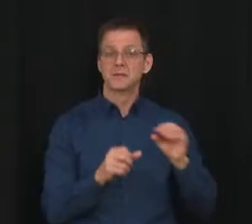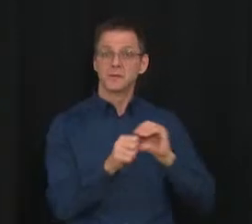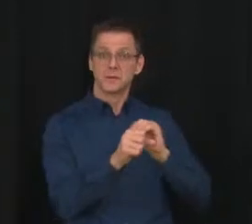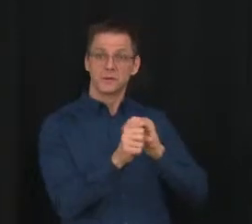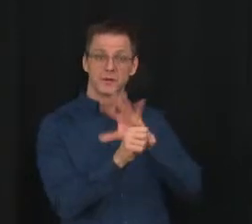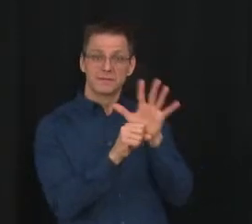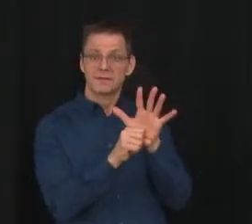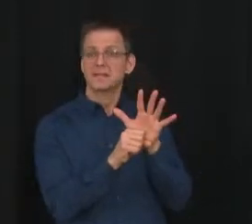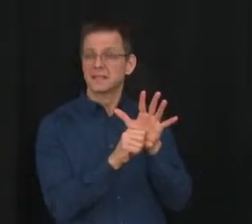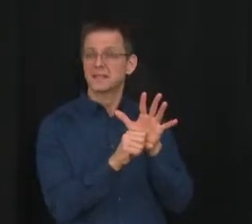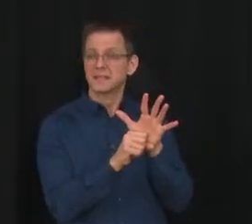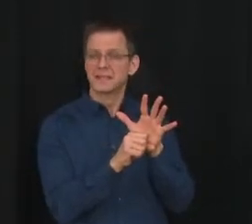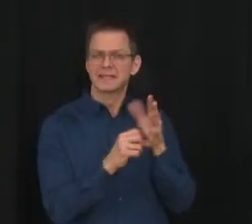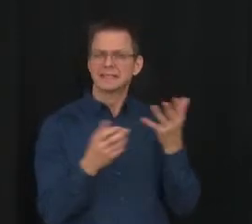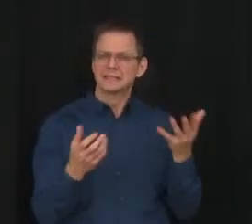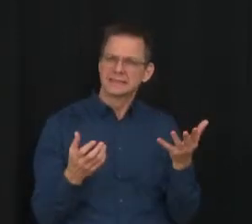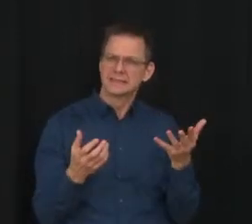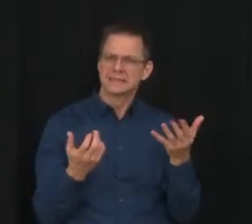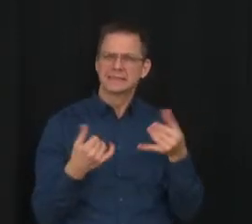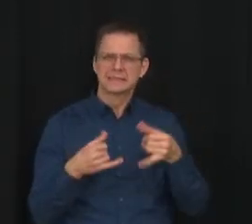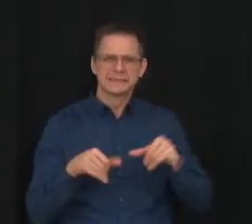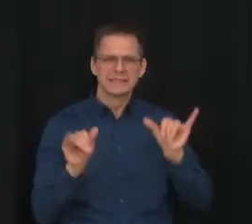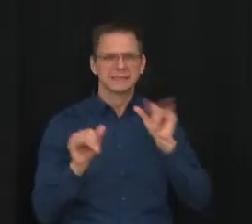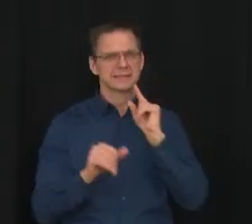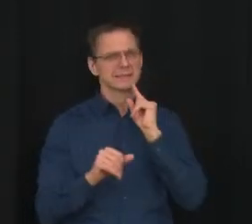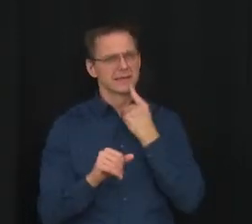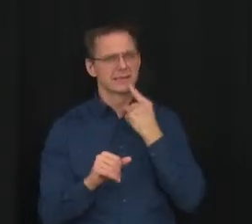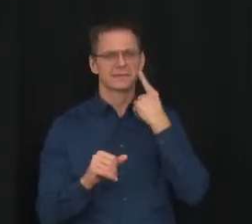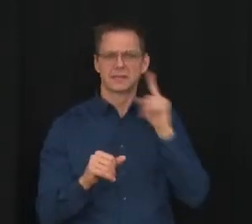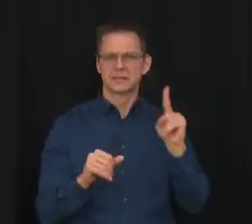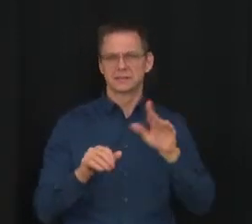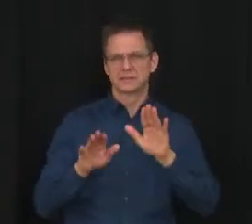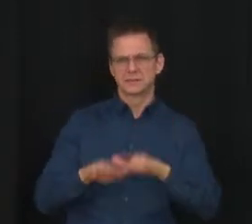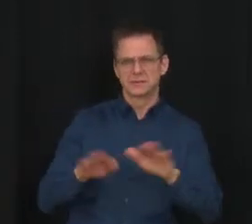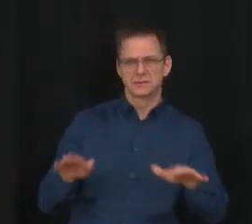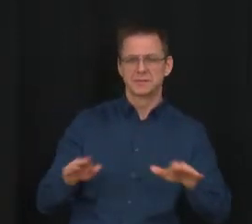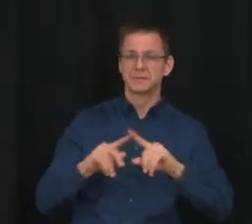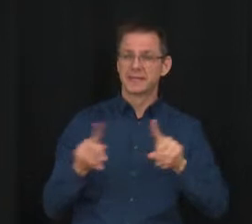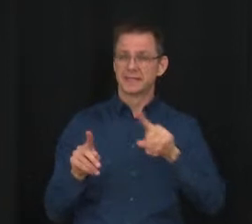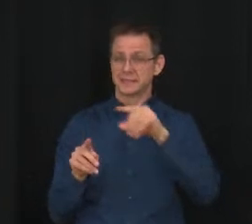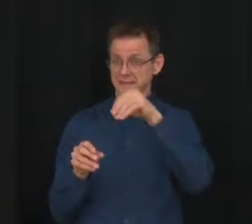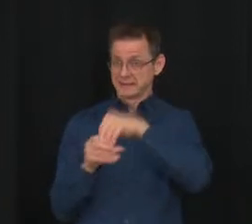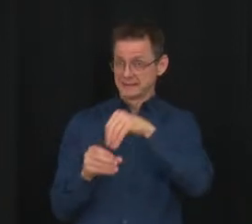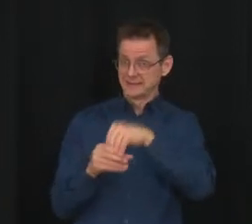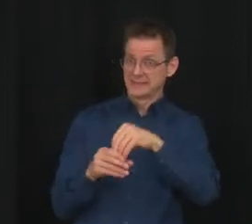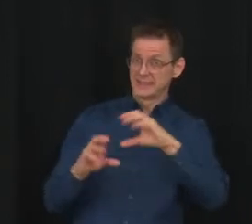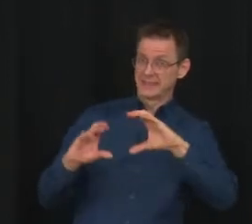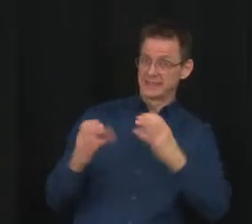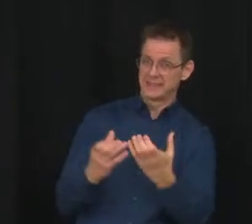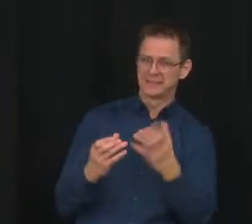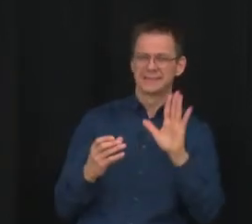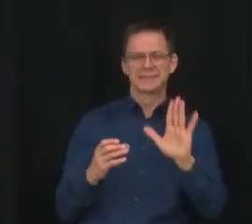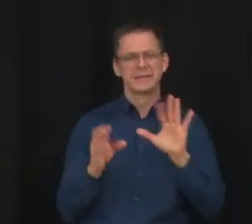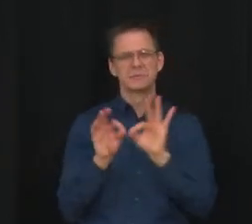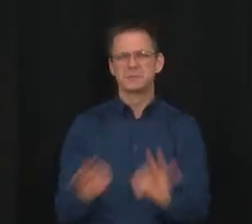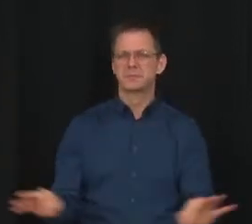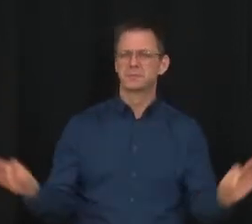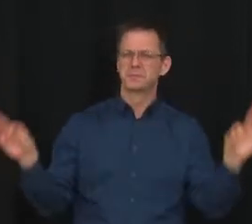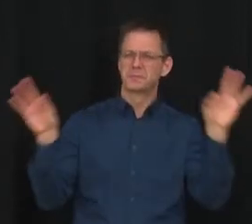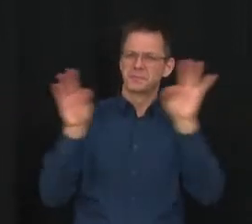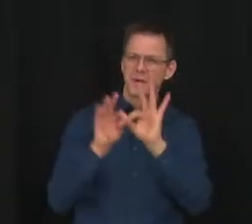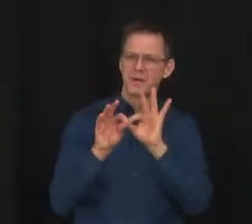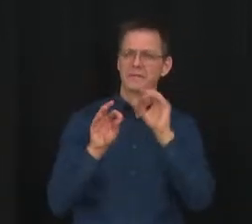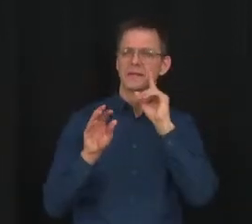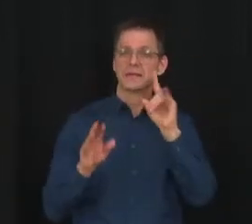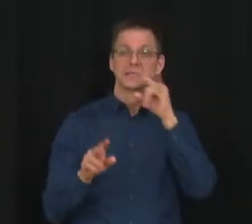critically important for many kids' educational and social development and can provide a sense of stability and normalcy in these